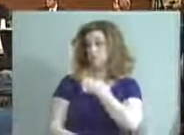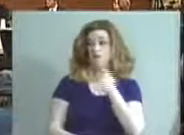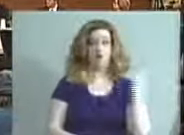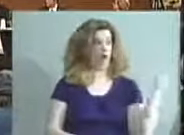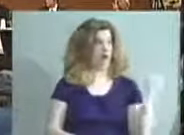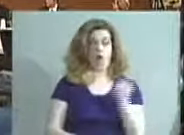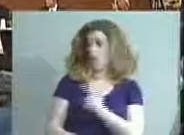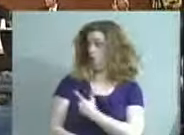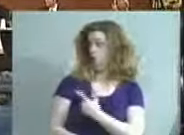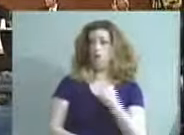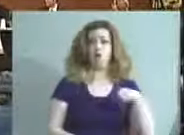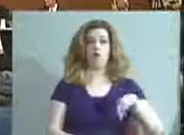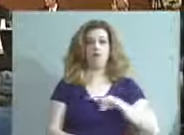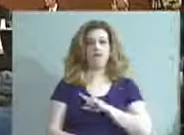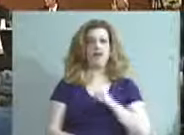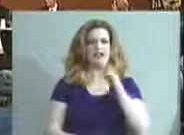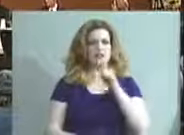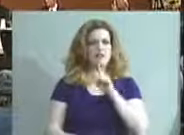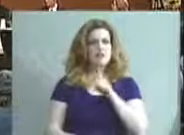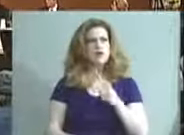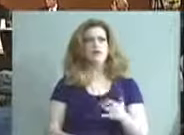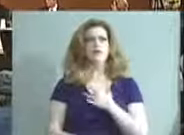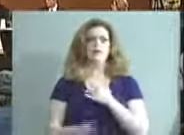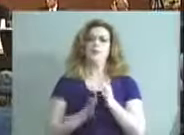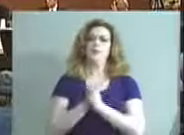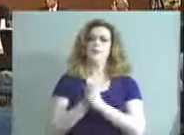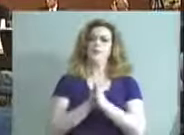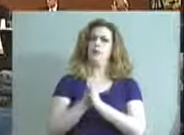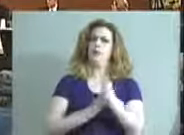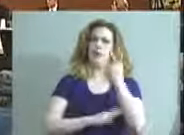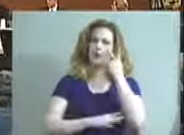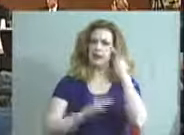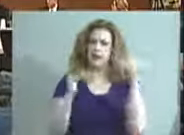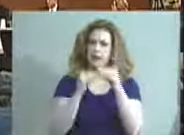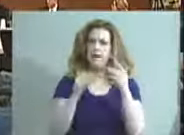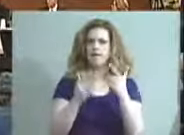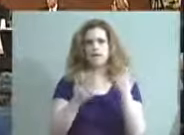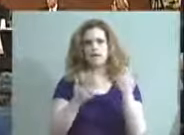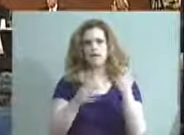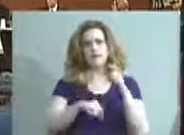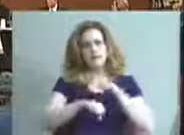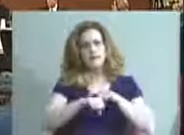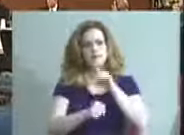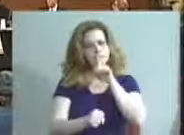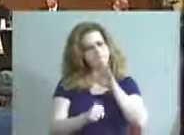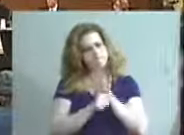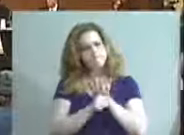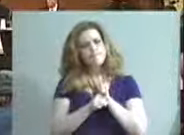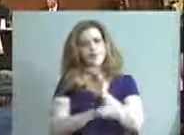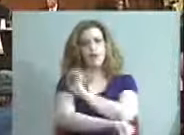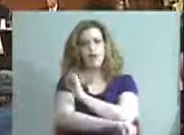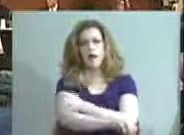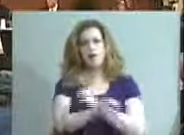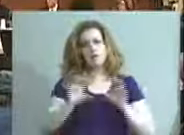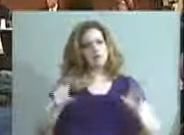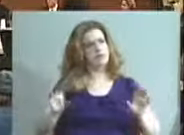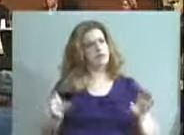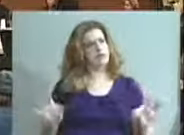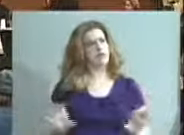when I say it was really inspiring to see the level of time commitment and energy that